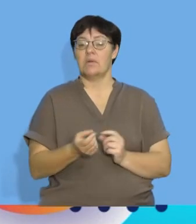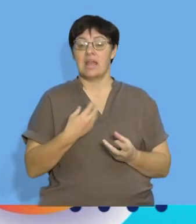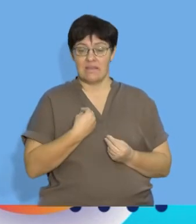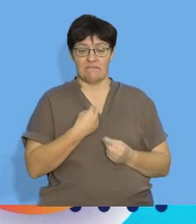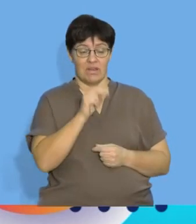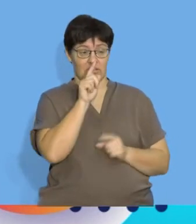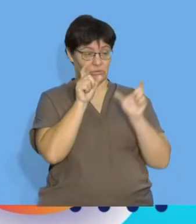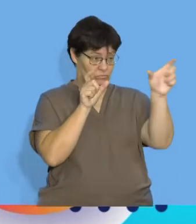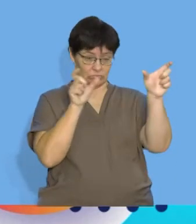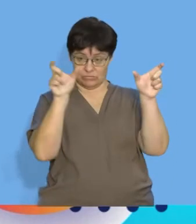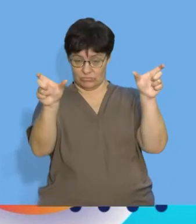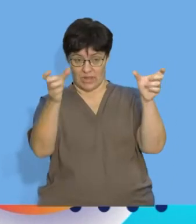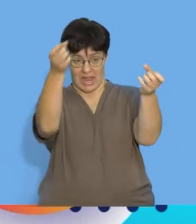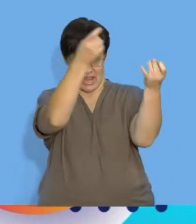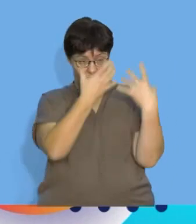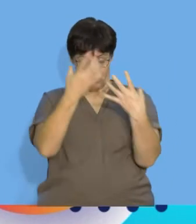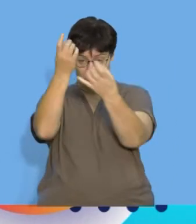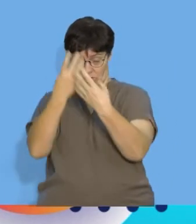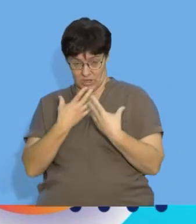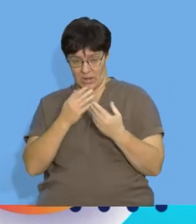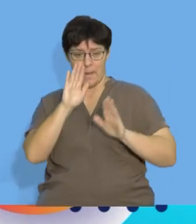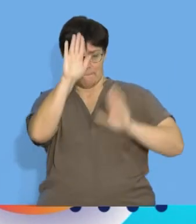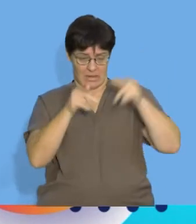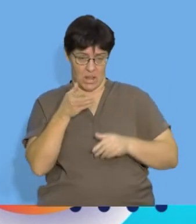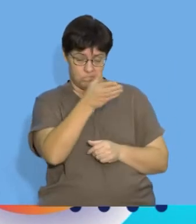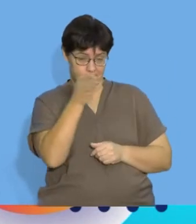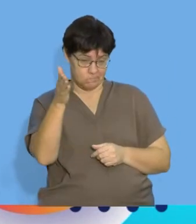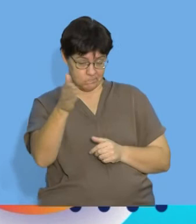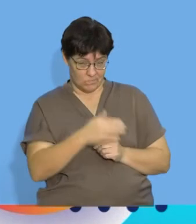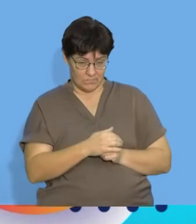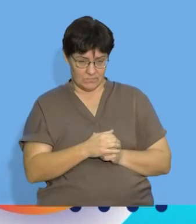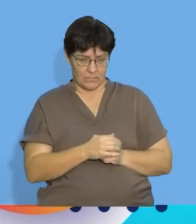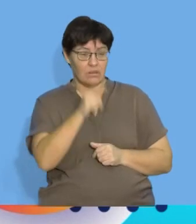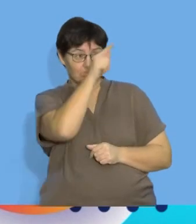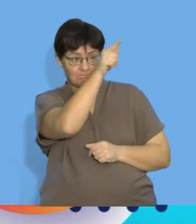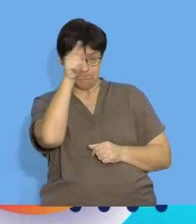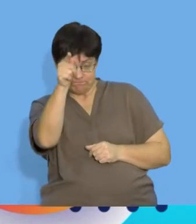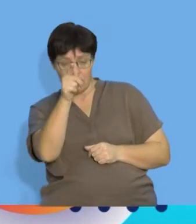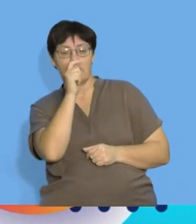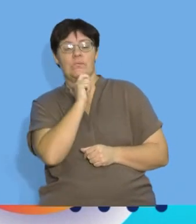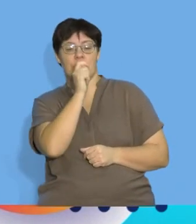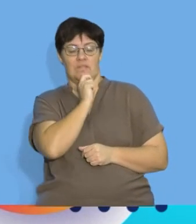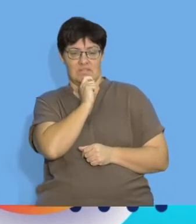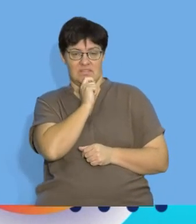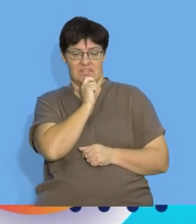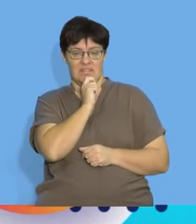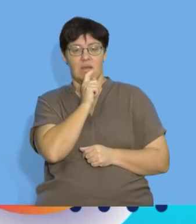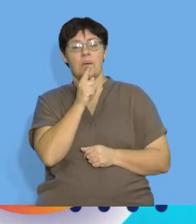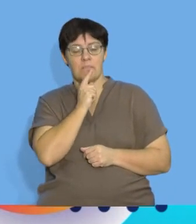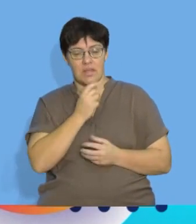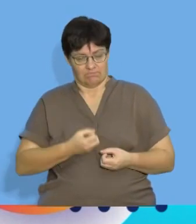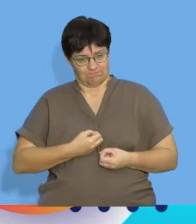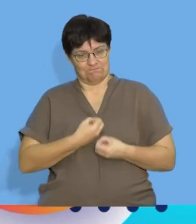different pieces of information about a pattern I used those pieces of information to express